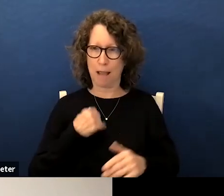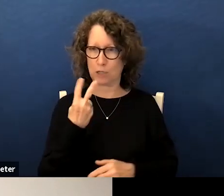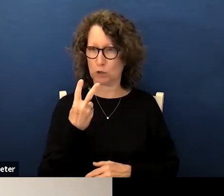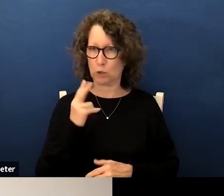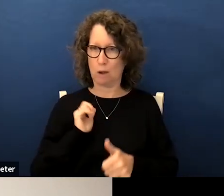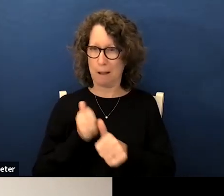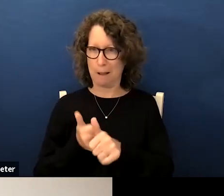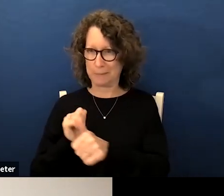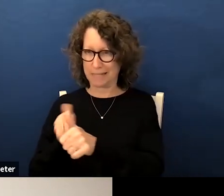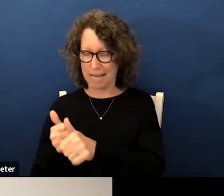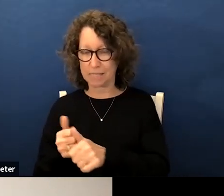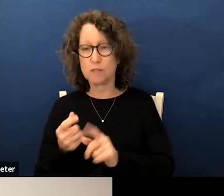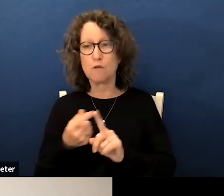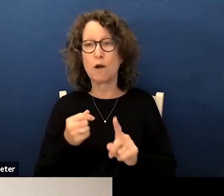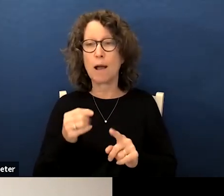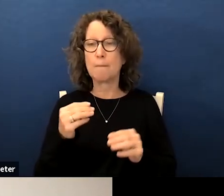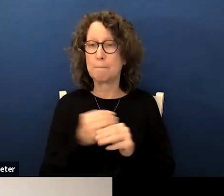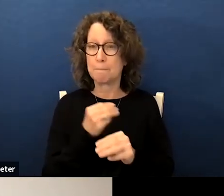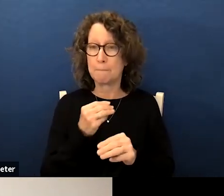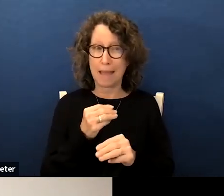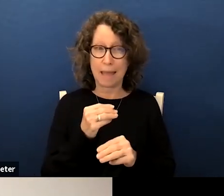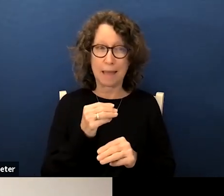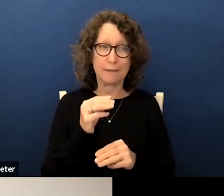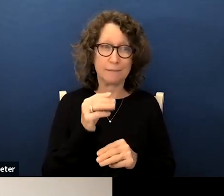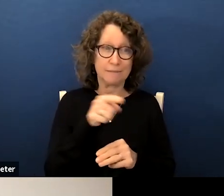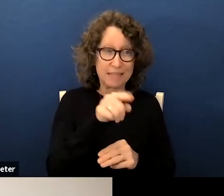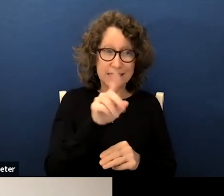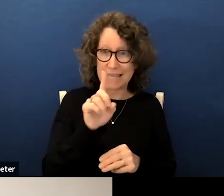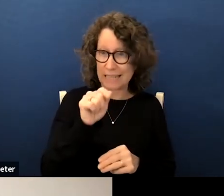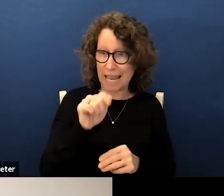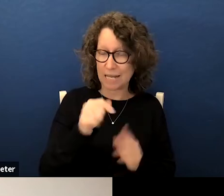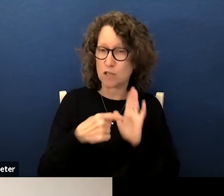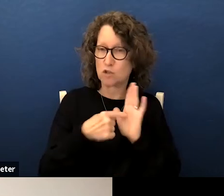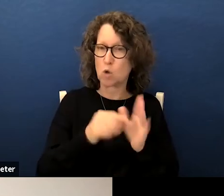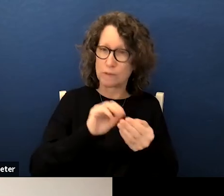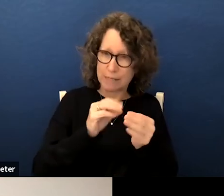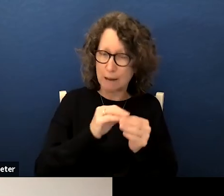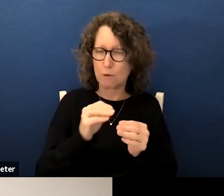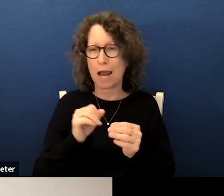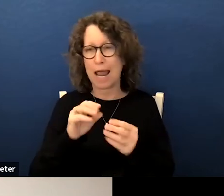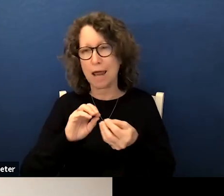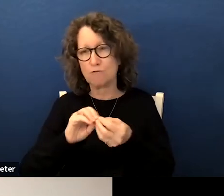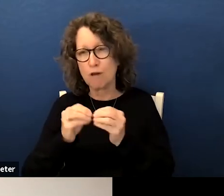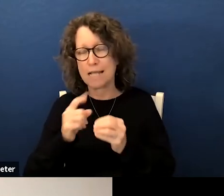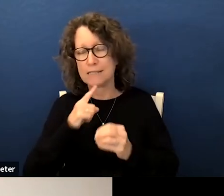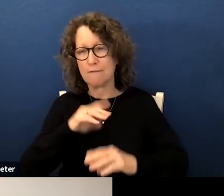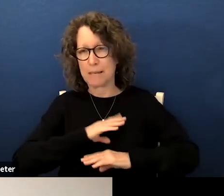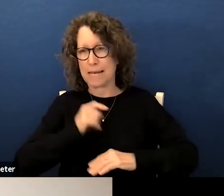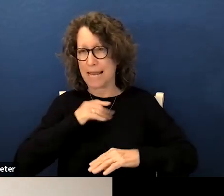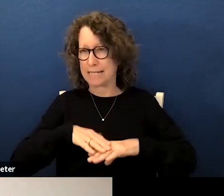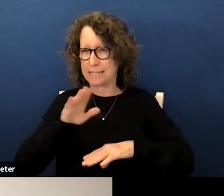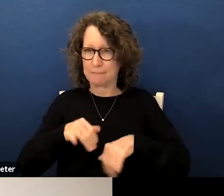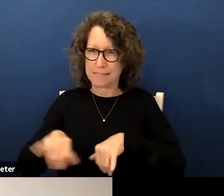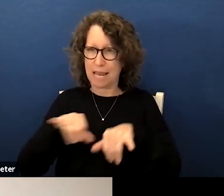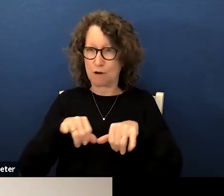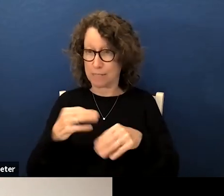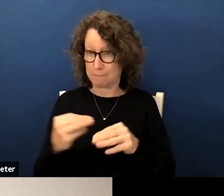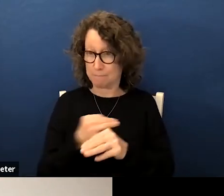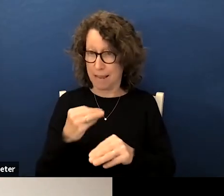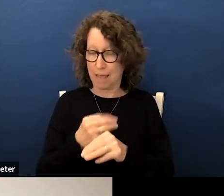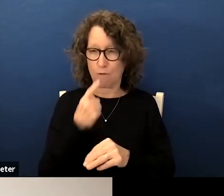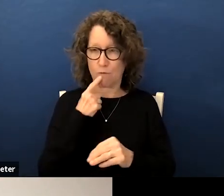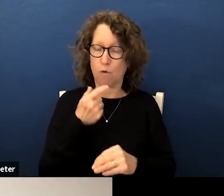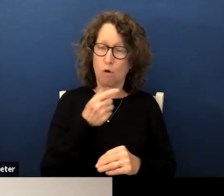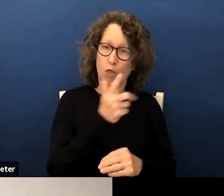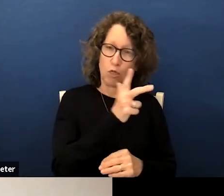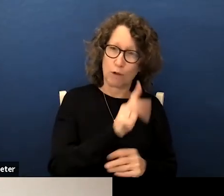similarly for math the data you're seeing demonstrates the number and rates of students meeting and exceeding standards in math for grades